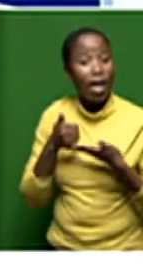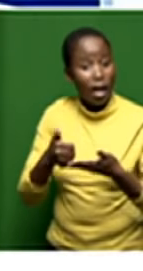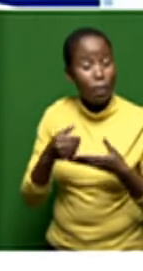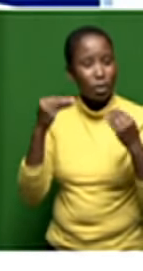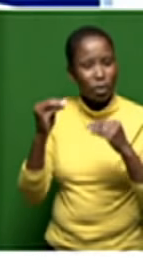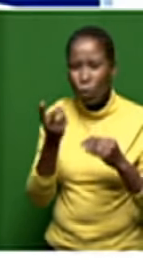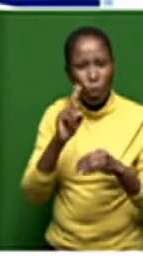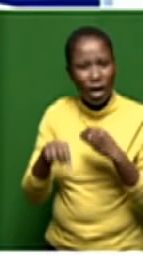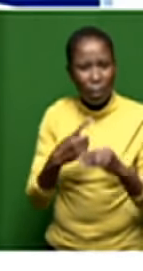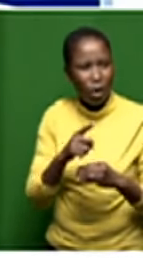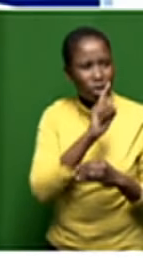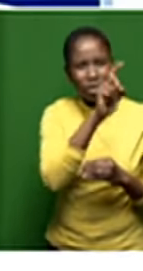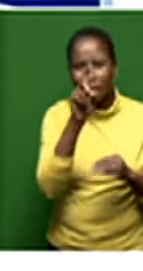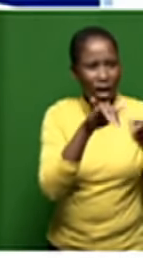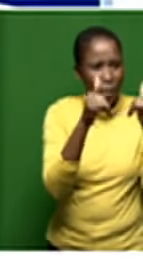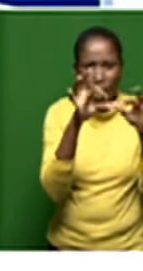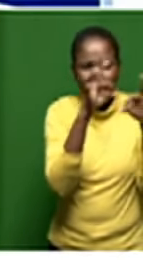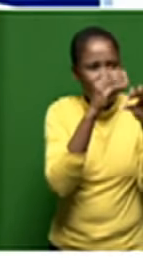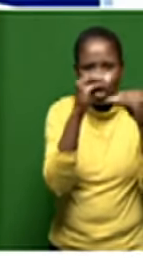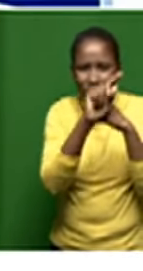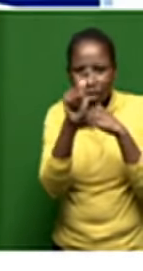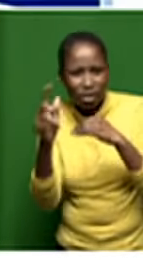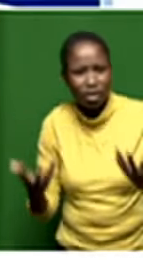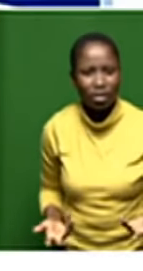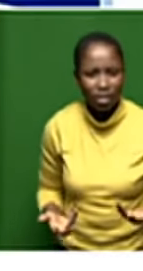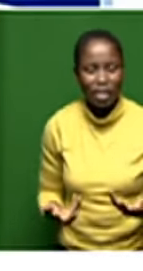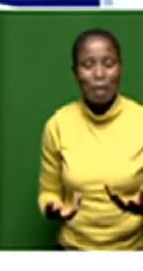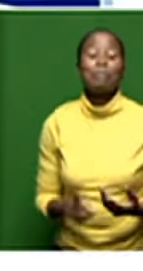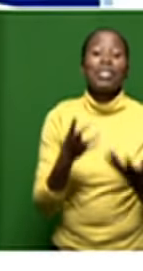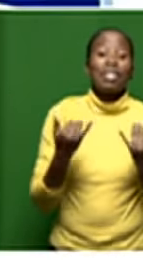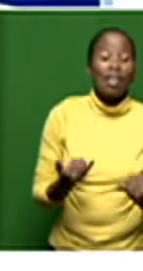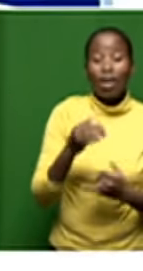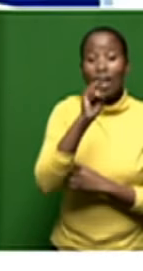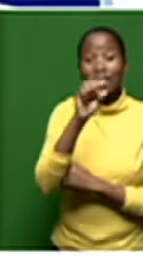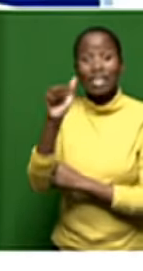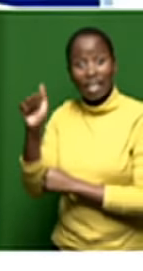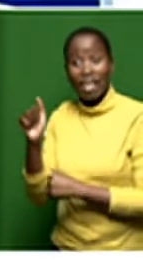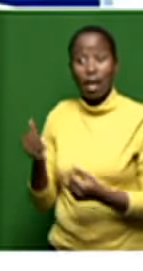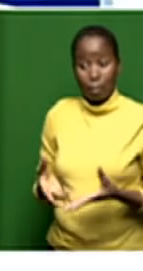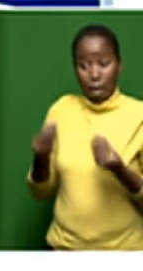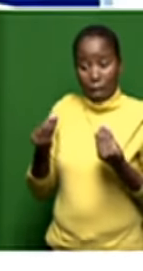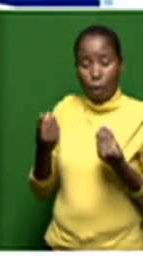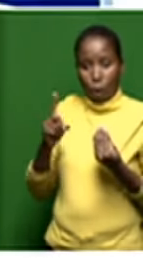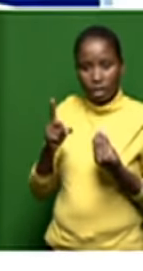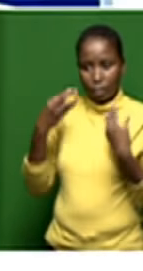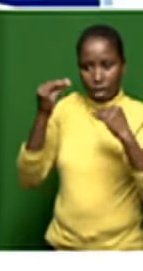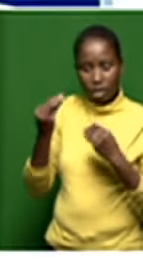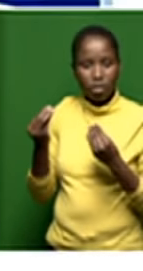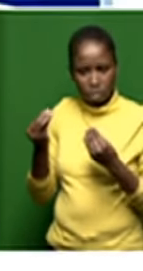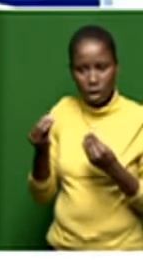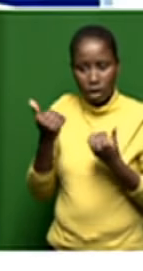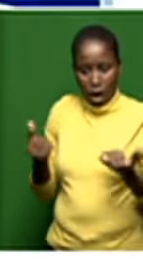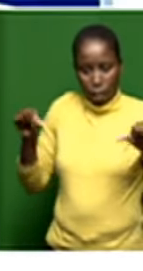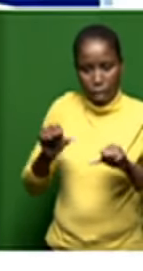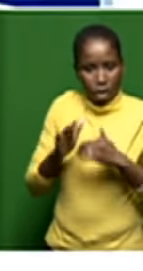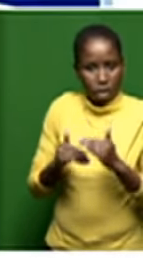affiliates it was just left to hang subsequently saa enters business rescue the process is complete now